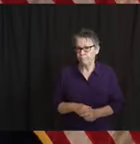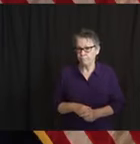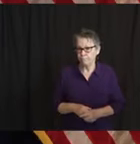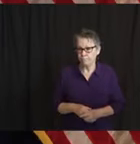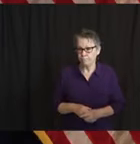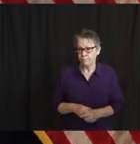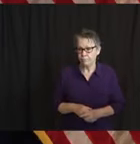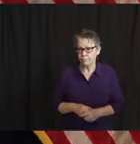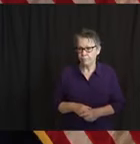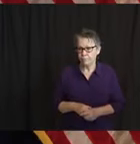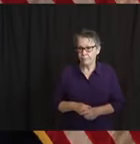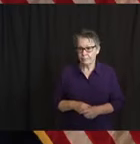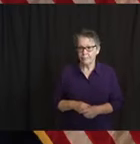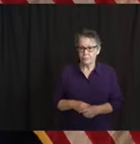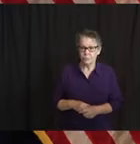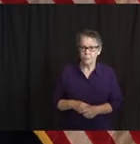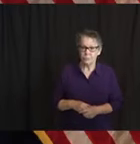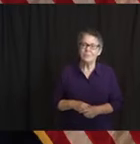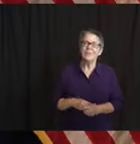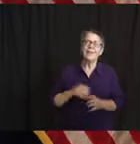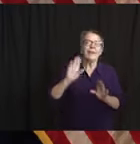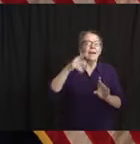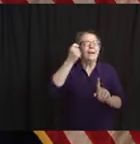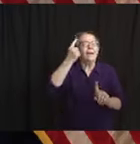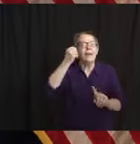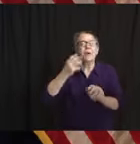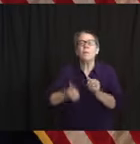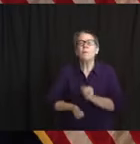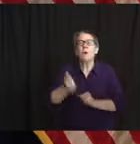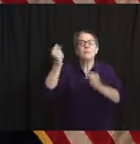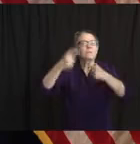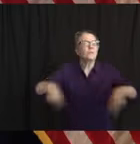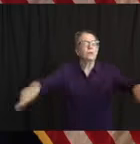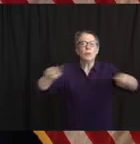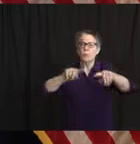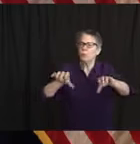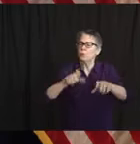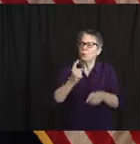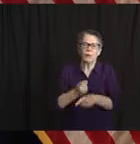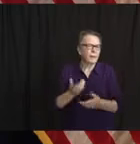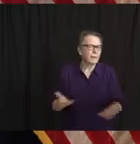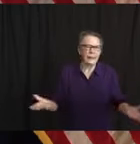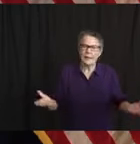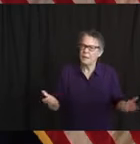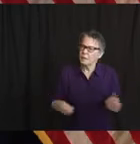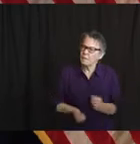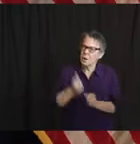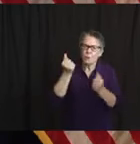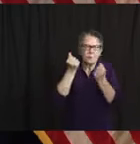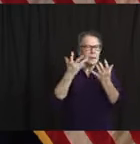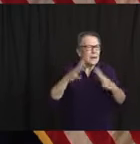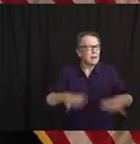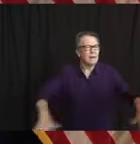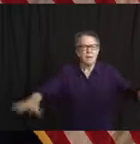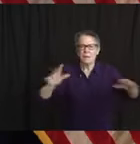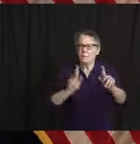Inside stuff, we've said this almost every day, and Judy and Christina, it starts with them. This is the health reality.